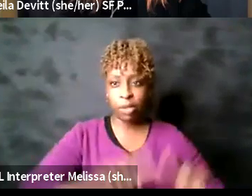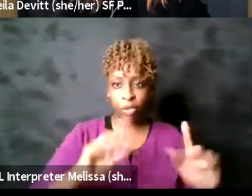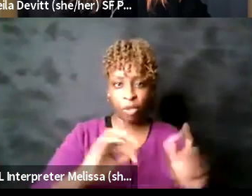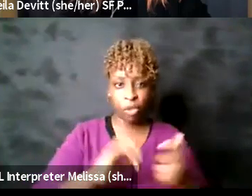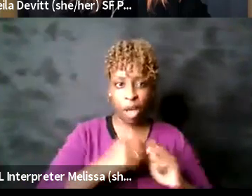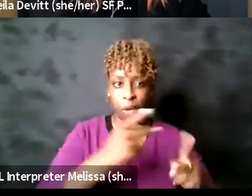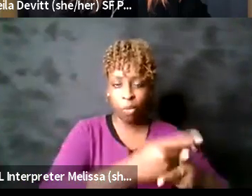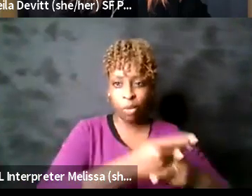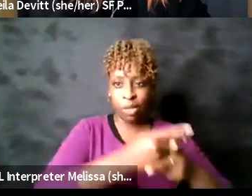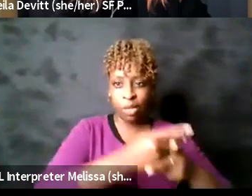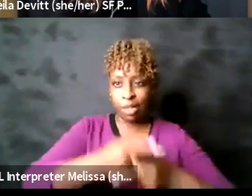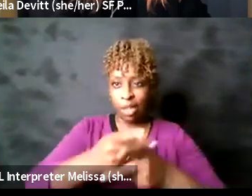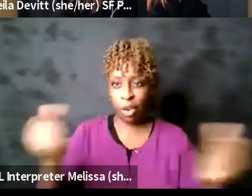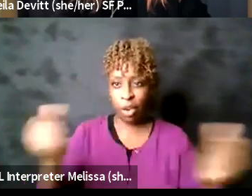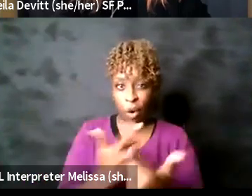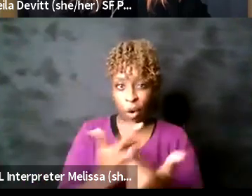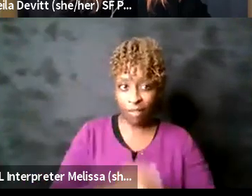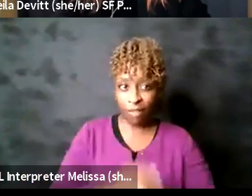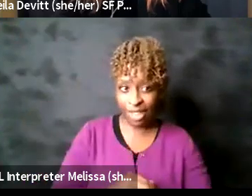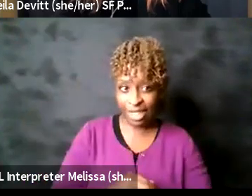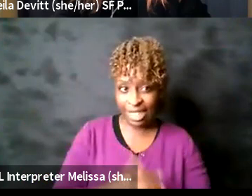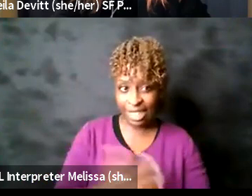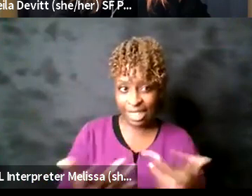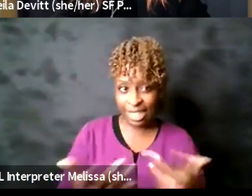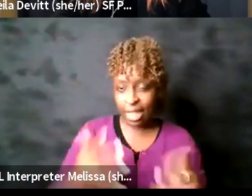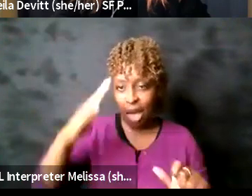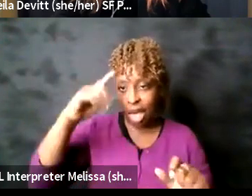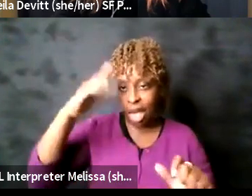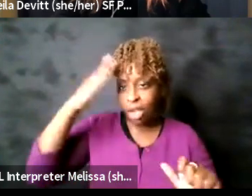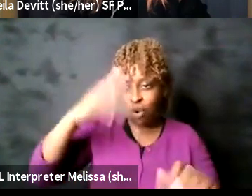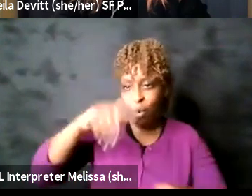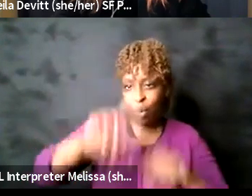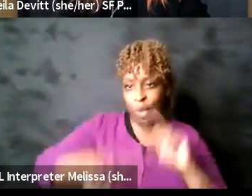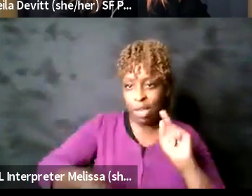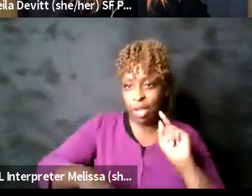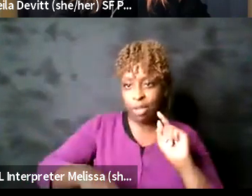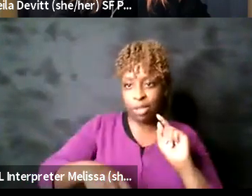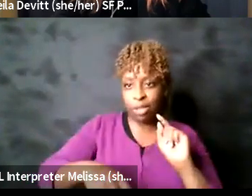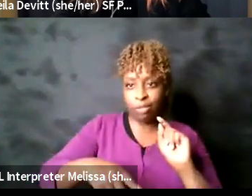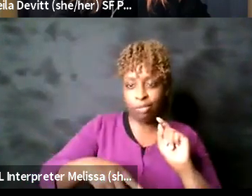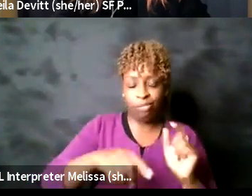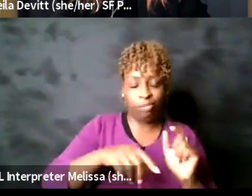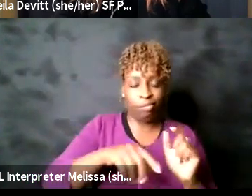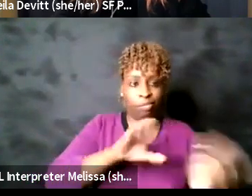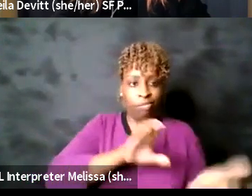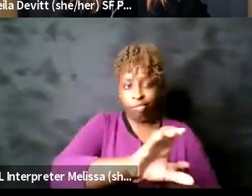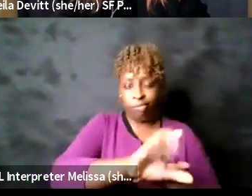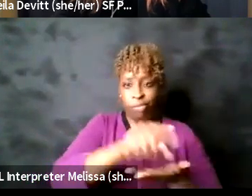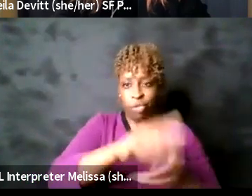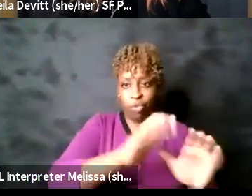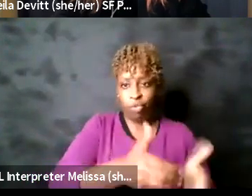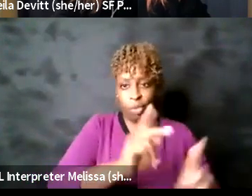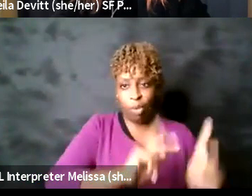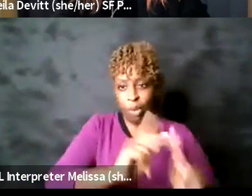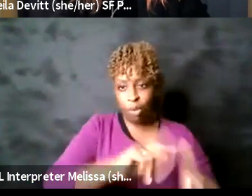anyone's answer is to kick a specific group of people out so how are we helping them recognize that their aggression